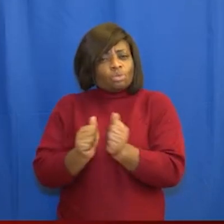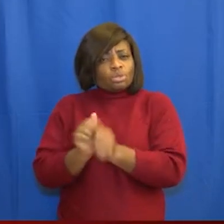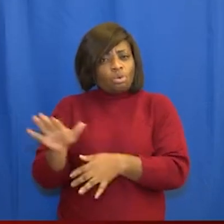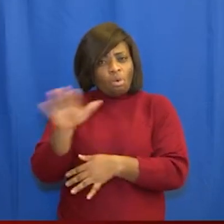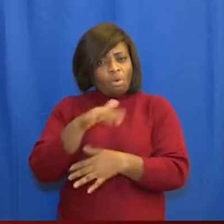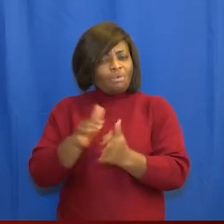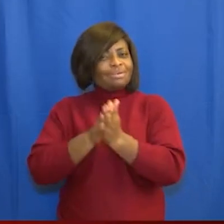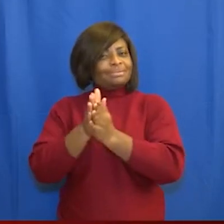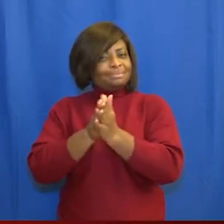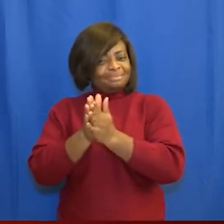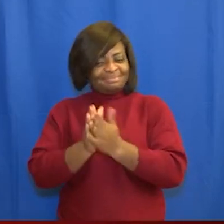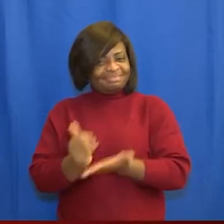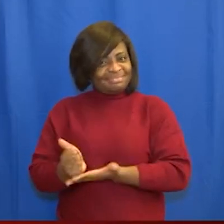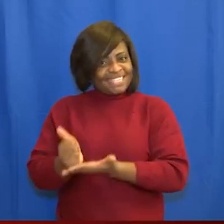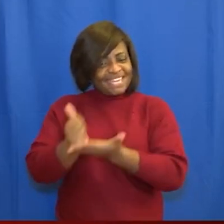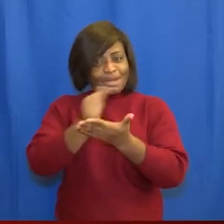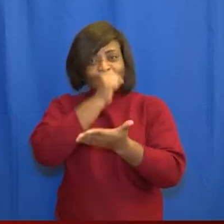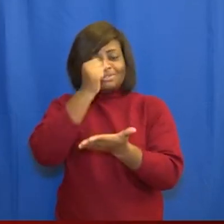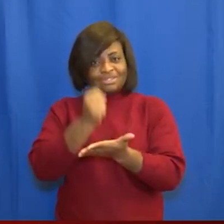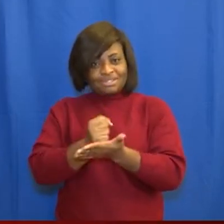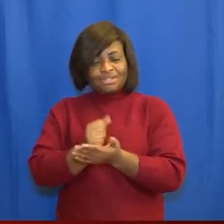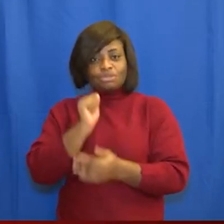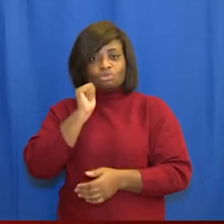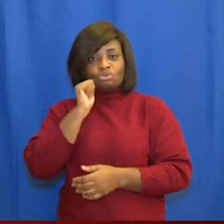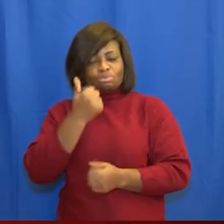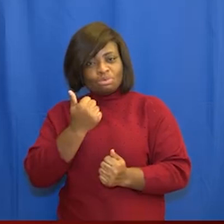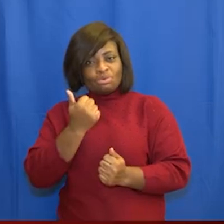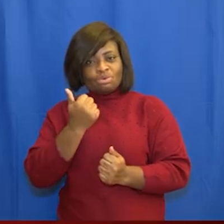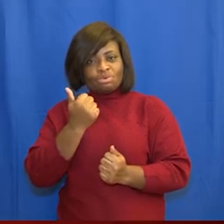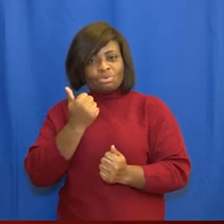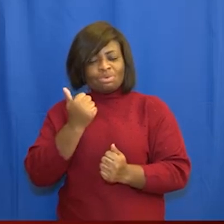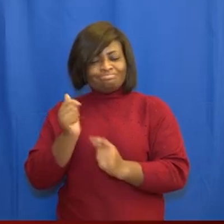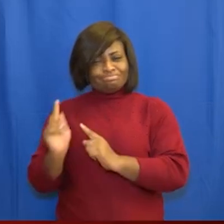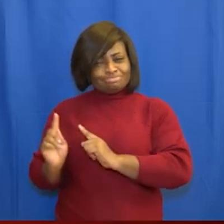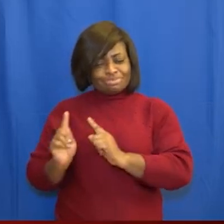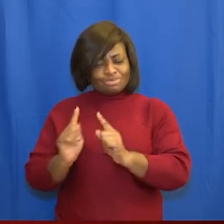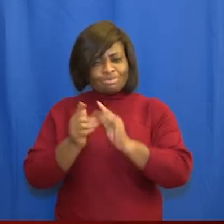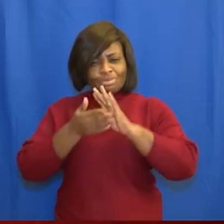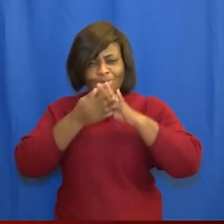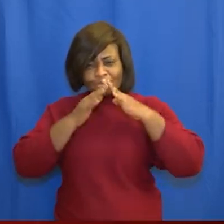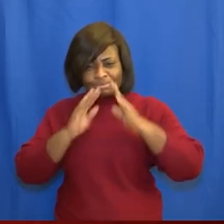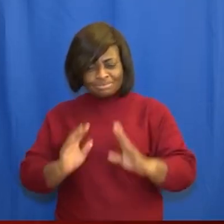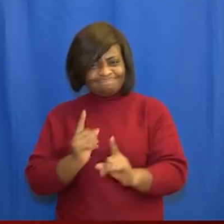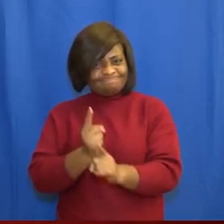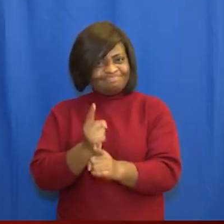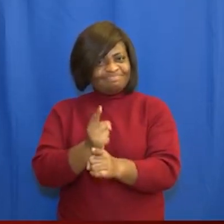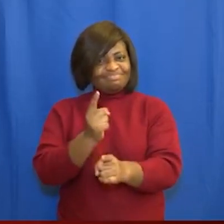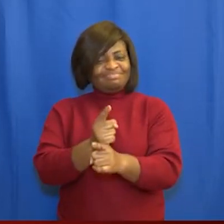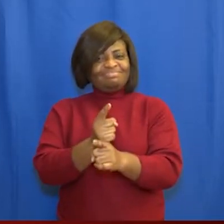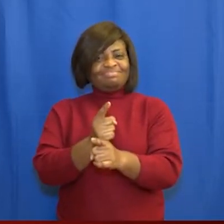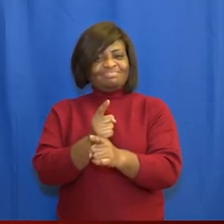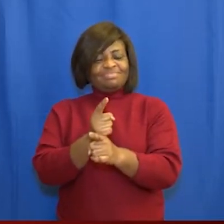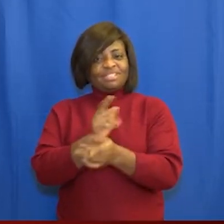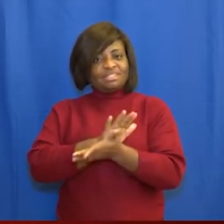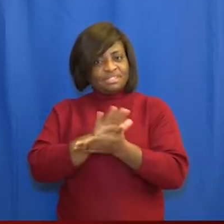to help ensure that tomorrow passes off in an orderly peaceful and transparent manner